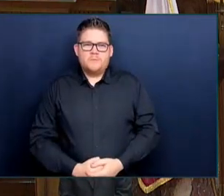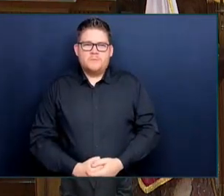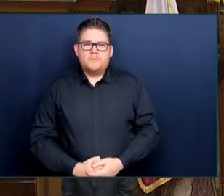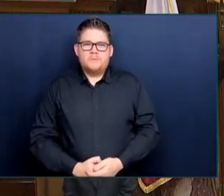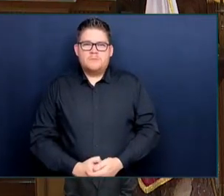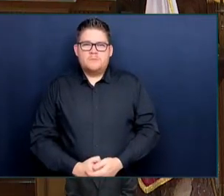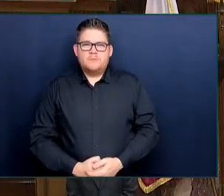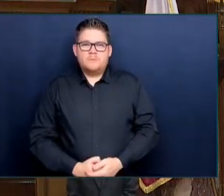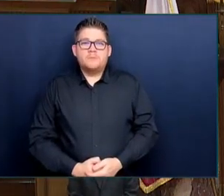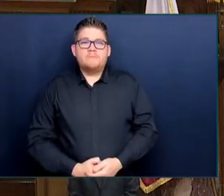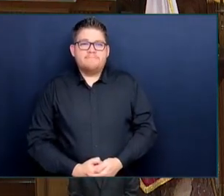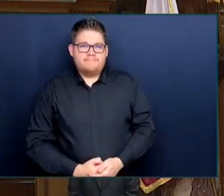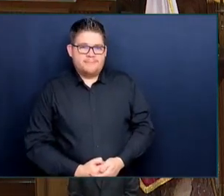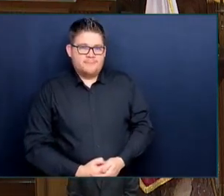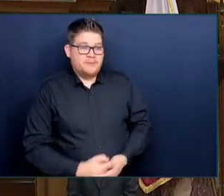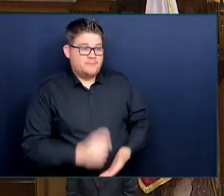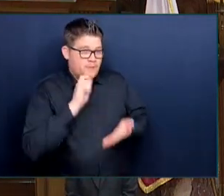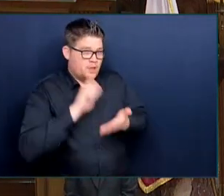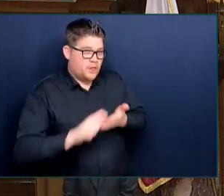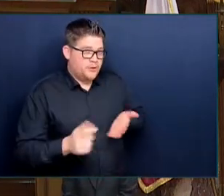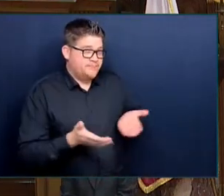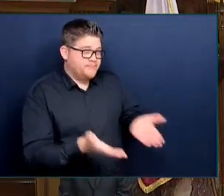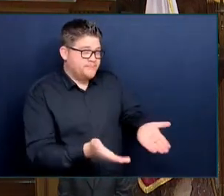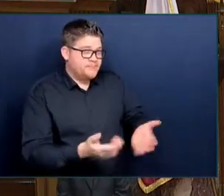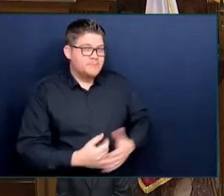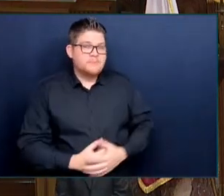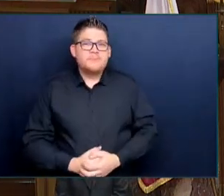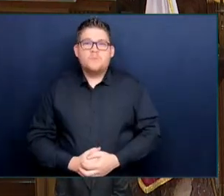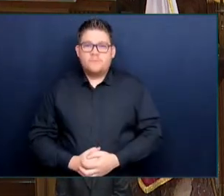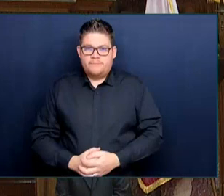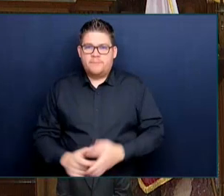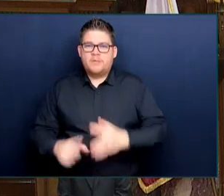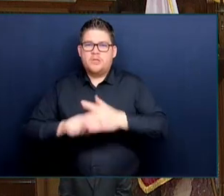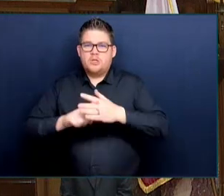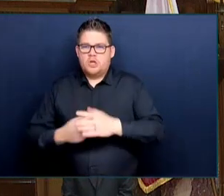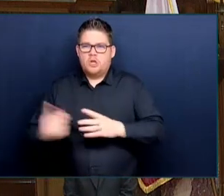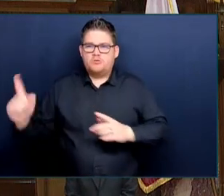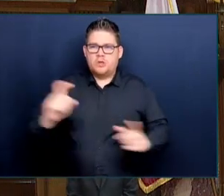Oral questions by members? Member for Kelowna Mission.